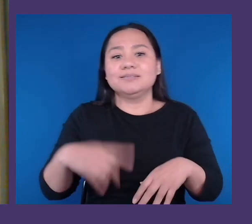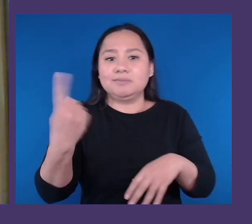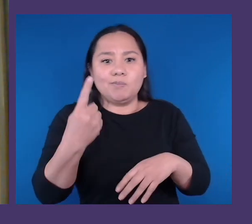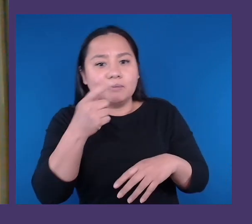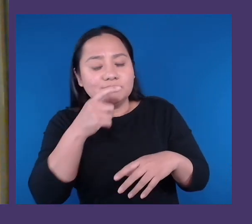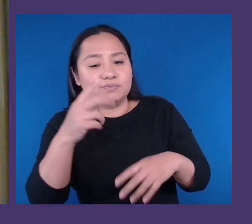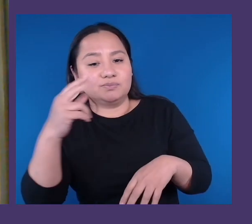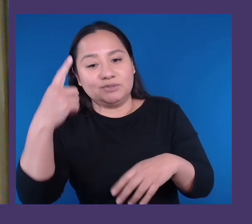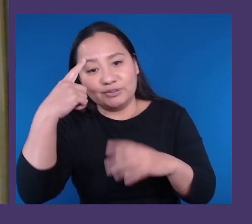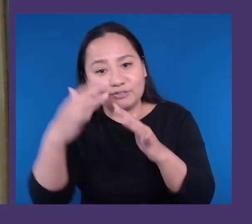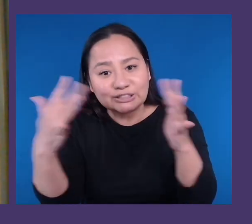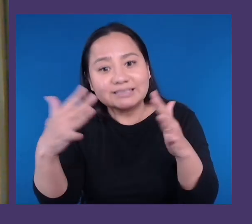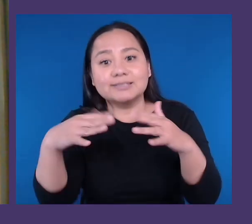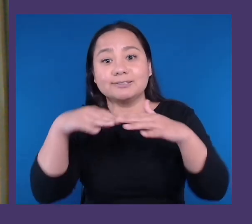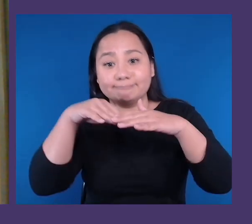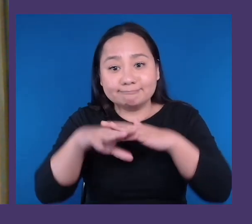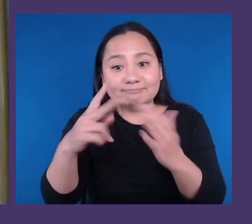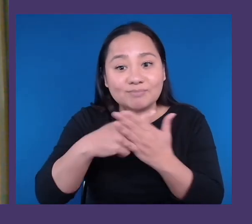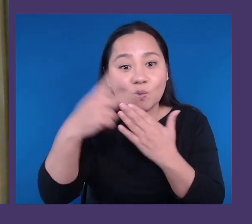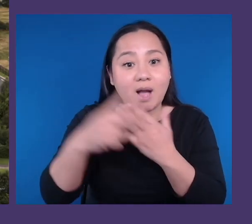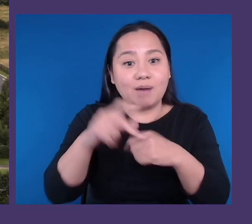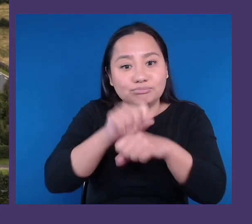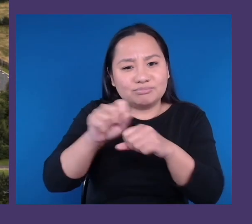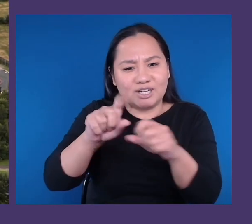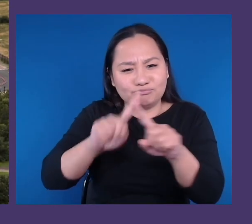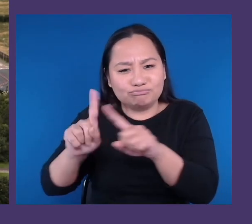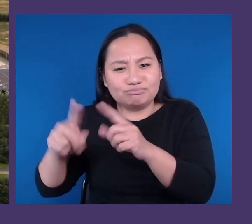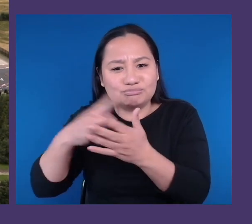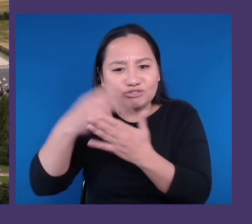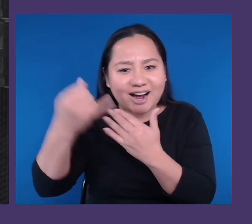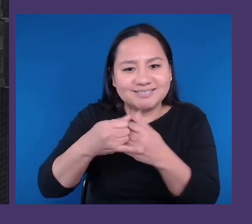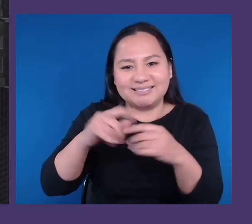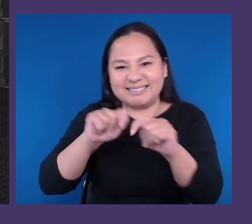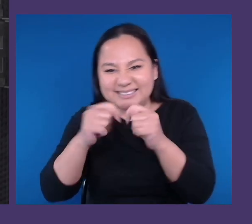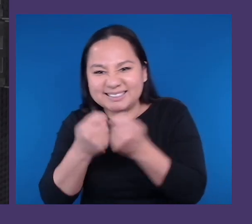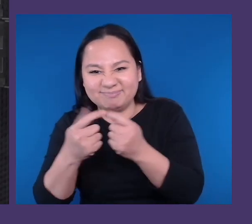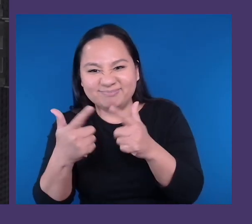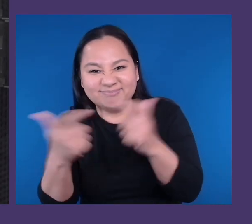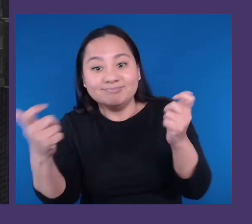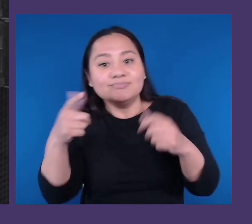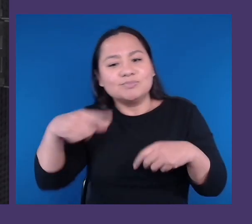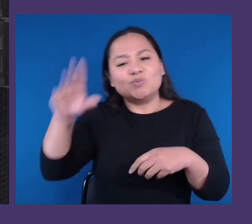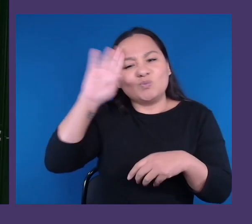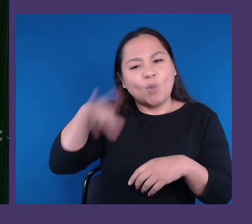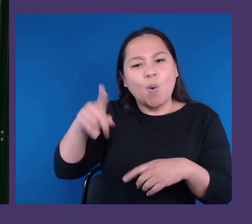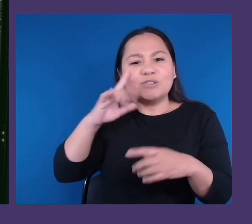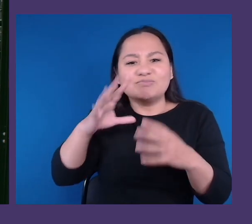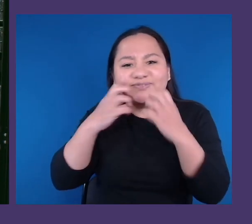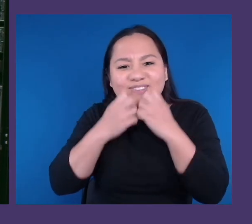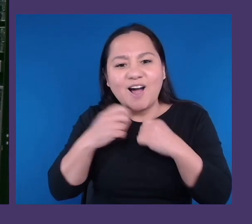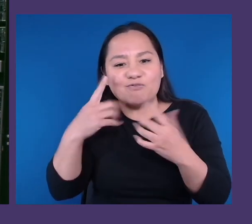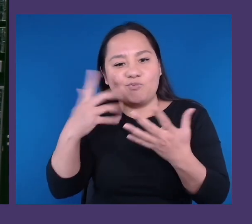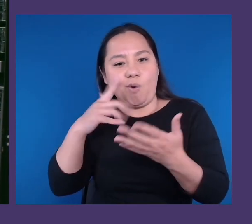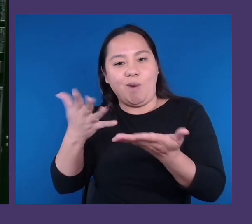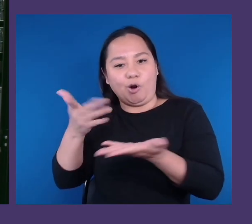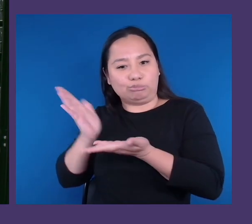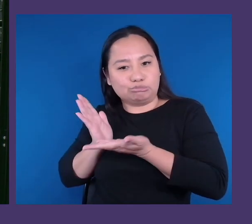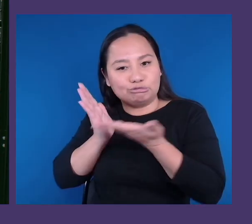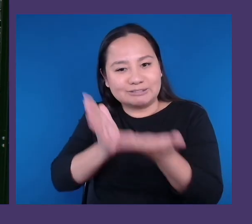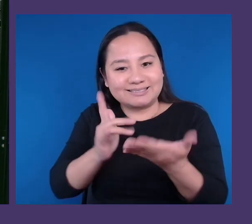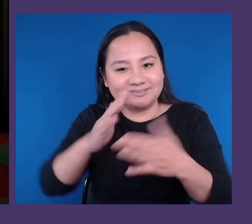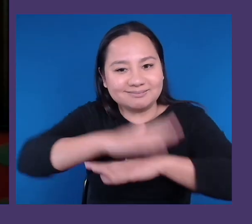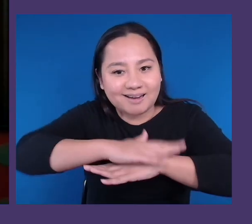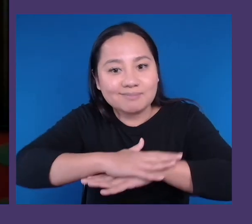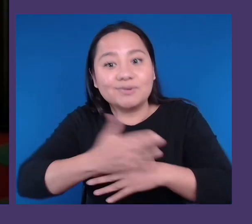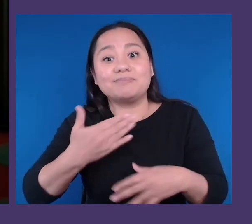grown from this. My team has grown from this. And so I would like to see this program bring on more individuals so we can continue to grow as a